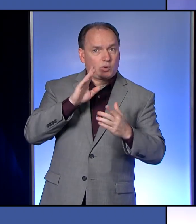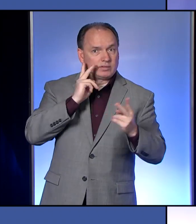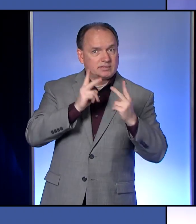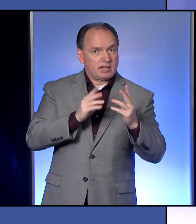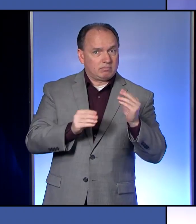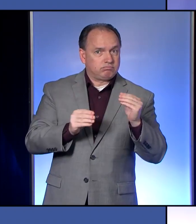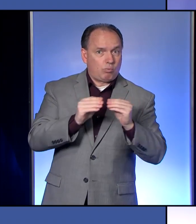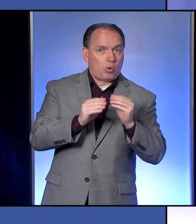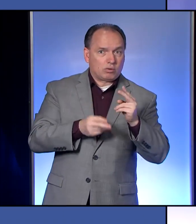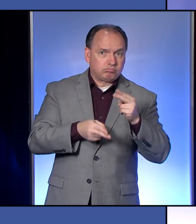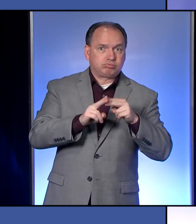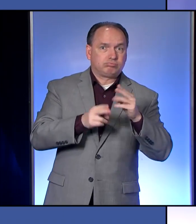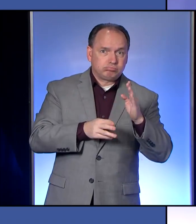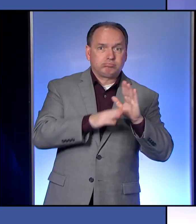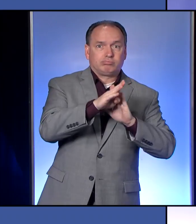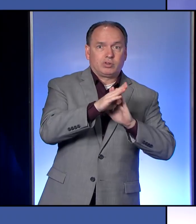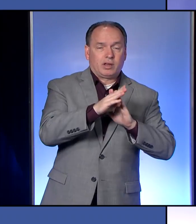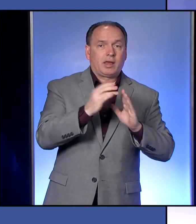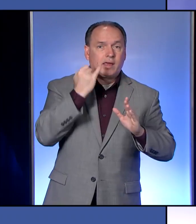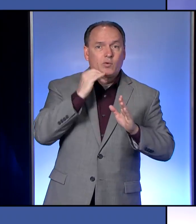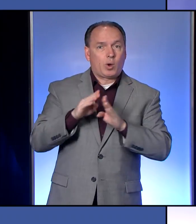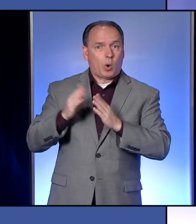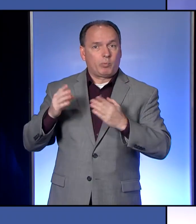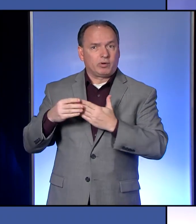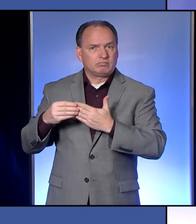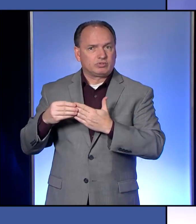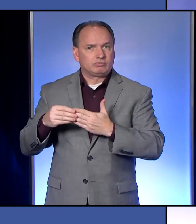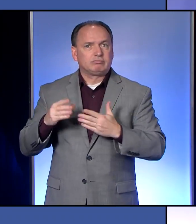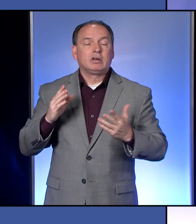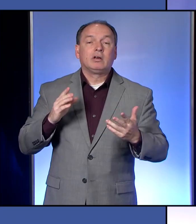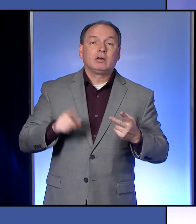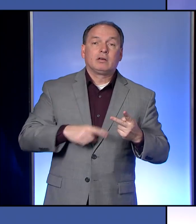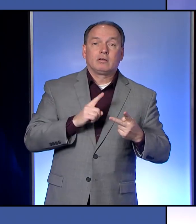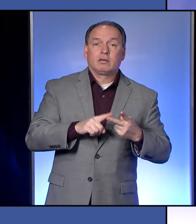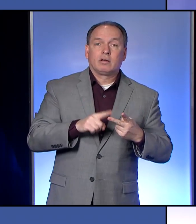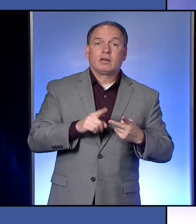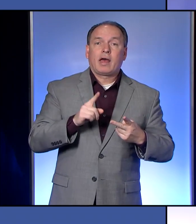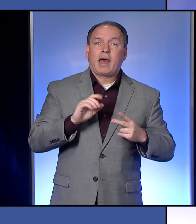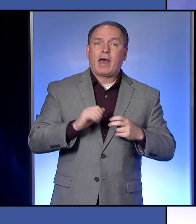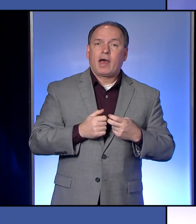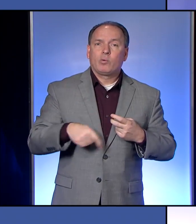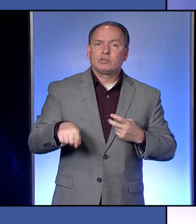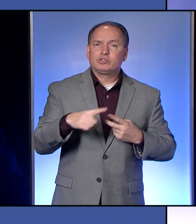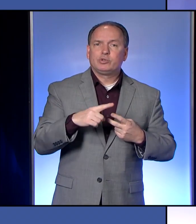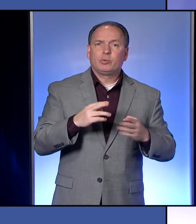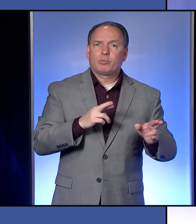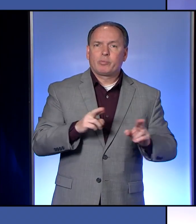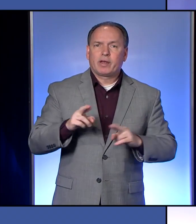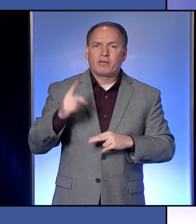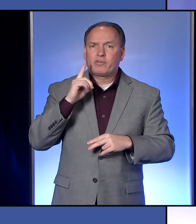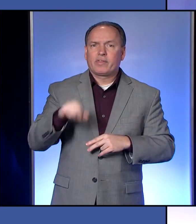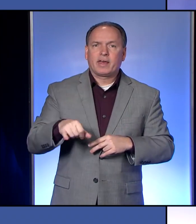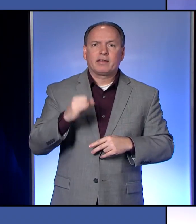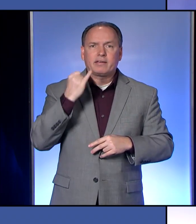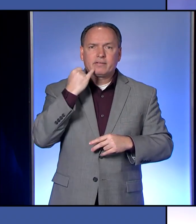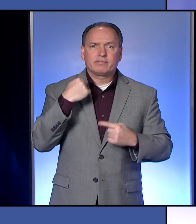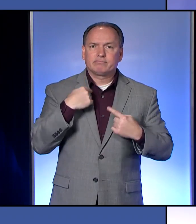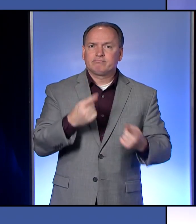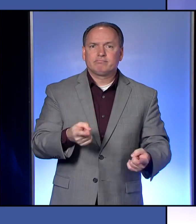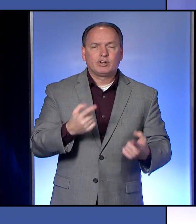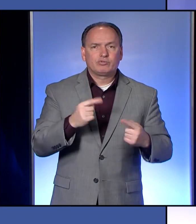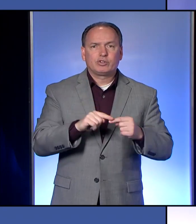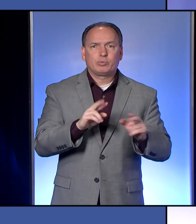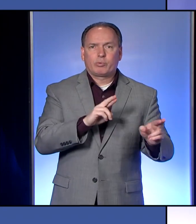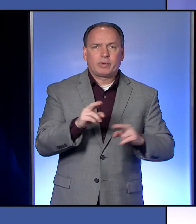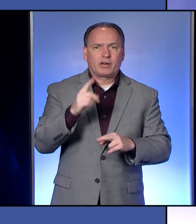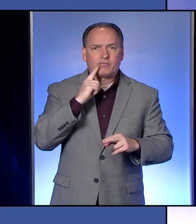a little bit of a spike in cases as we slightly loosen restrictions? And then B, how have you been kind of preparing for that, if at all, trying to